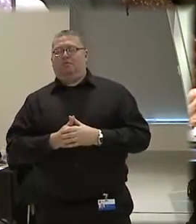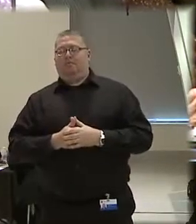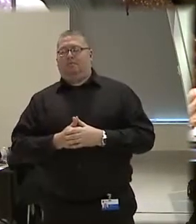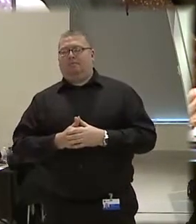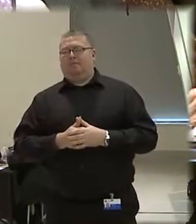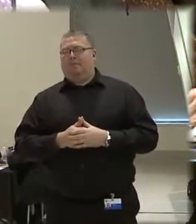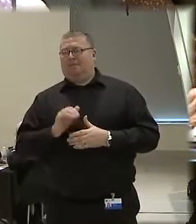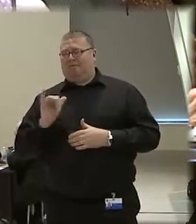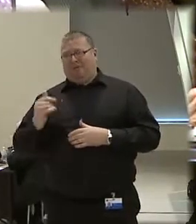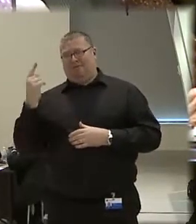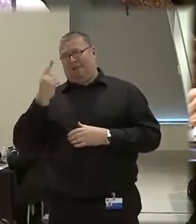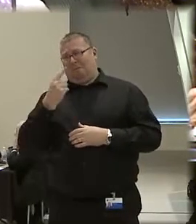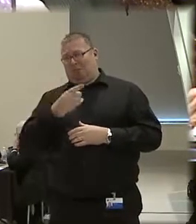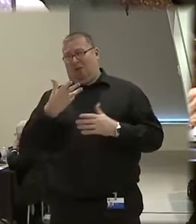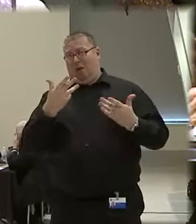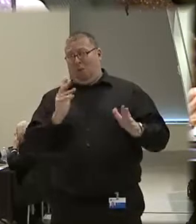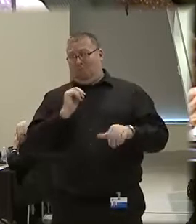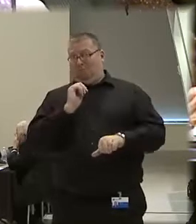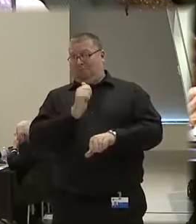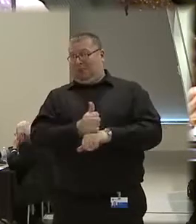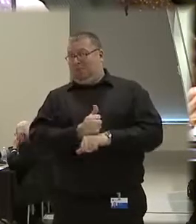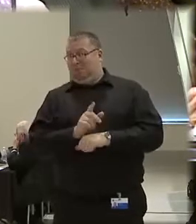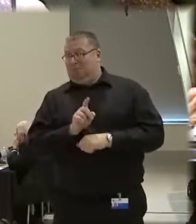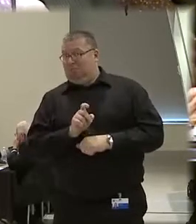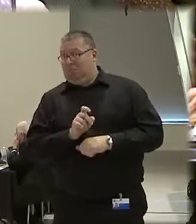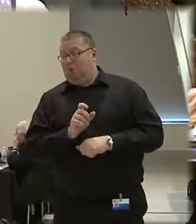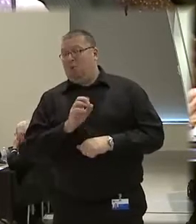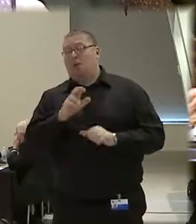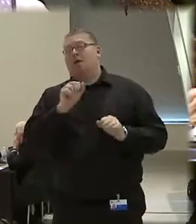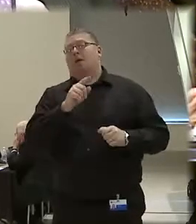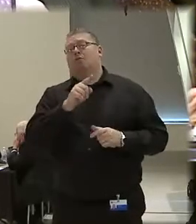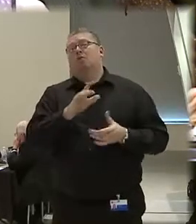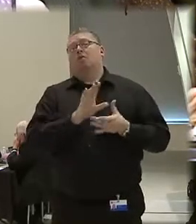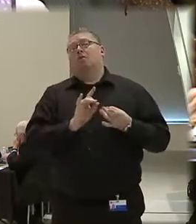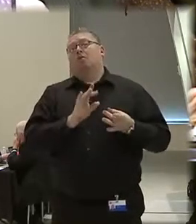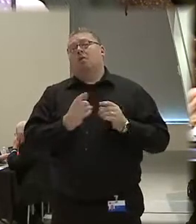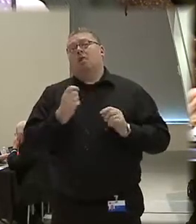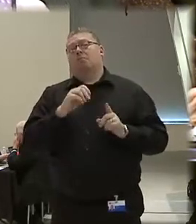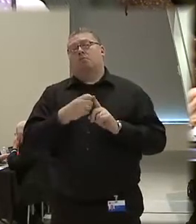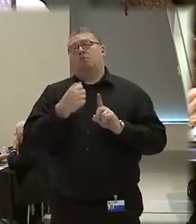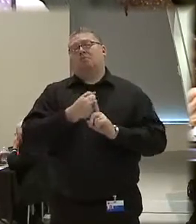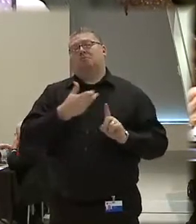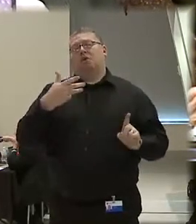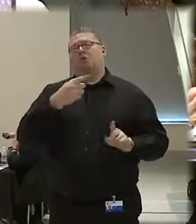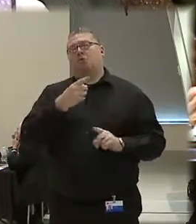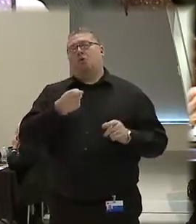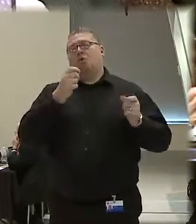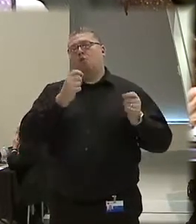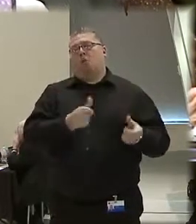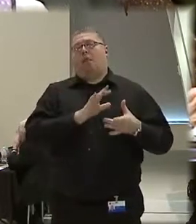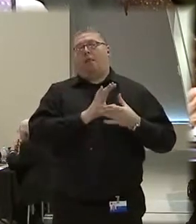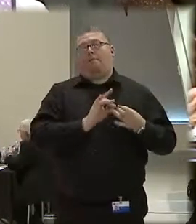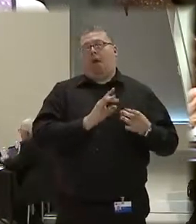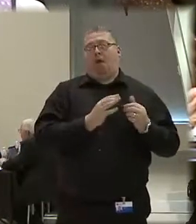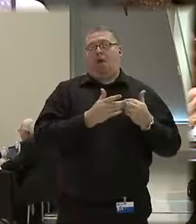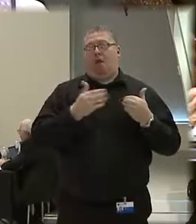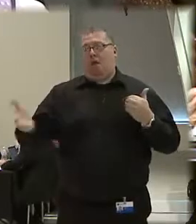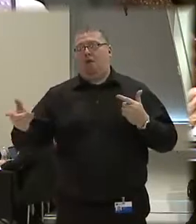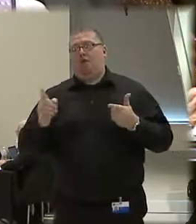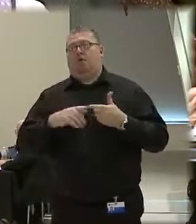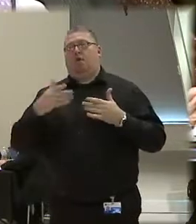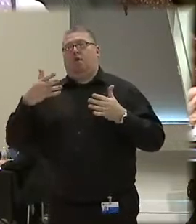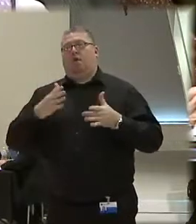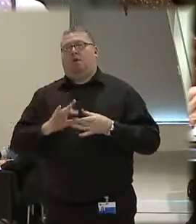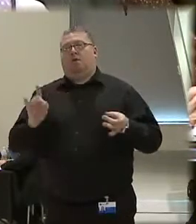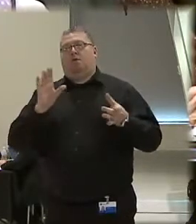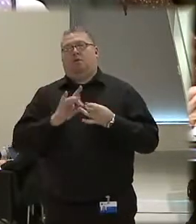Is that something that you've already set up? Or can you discuss that a little bit more? You kind of went quickly over it in order to get to the rest of